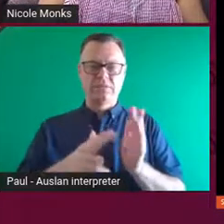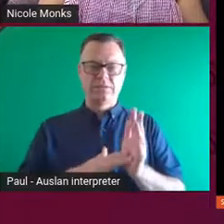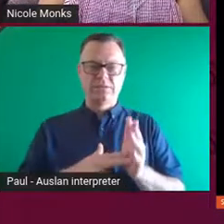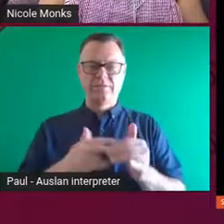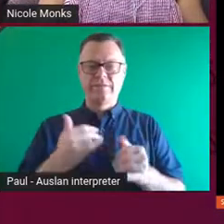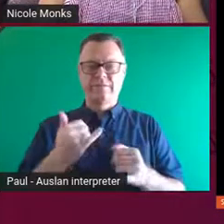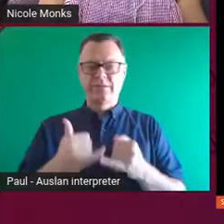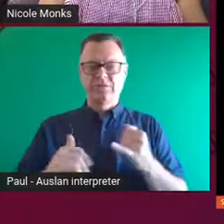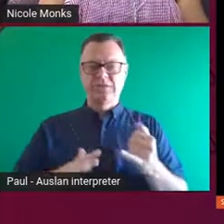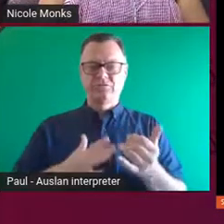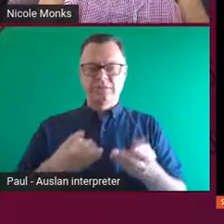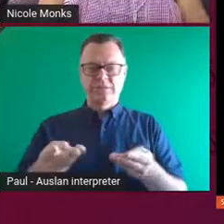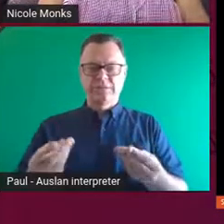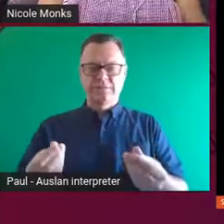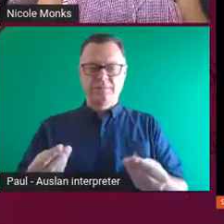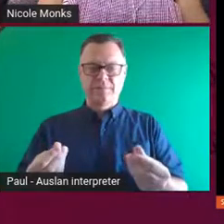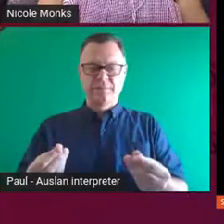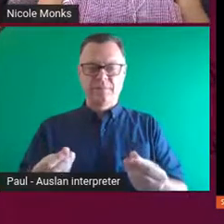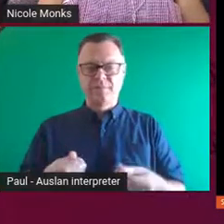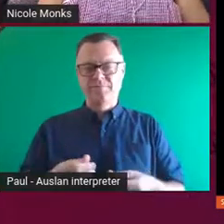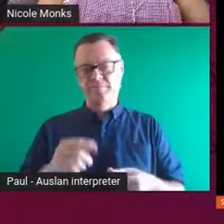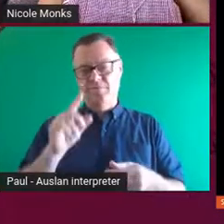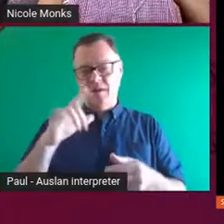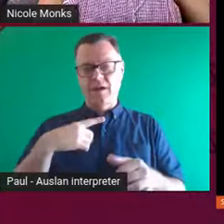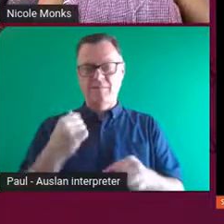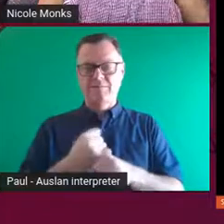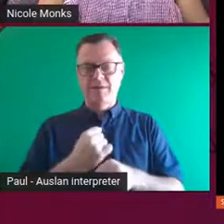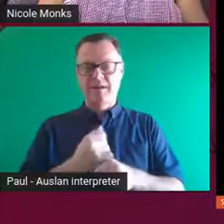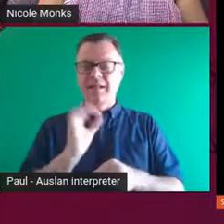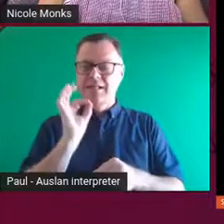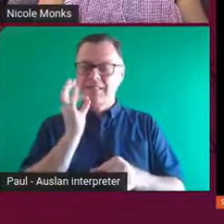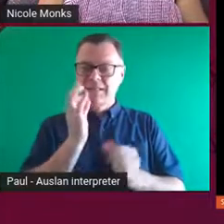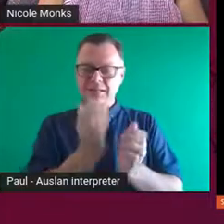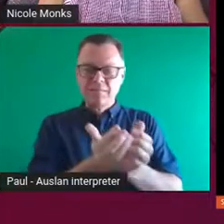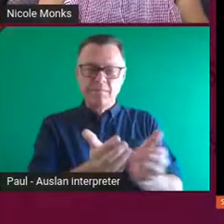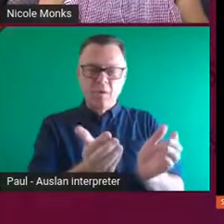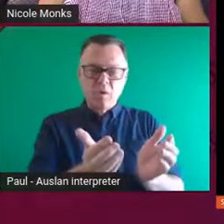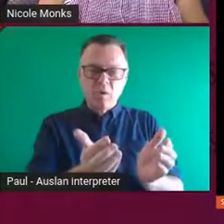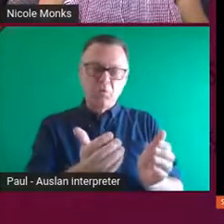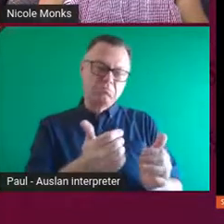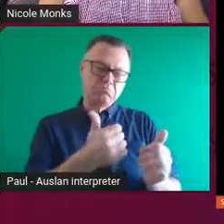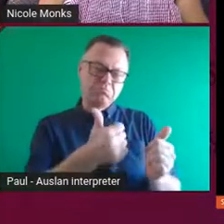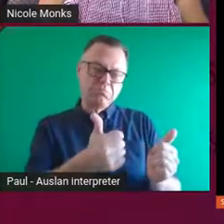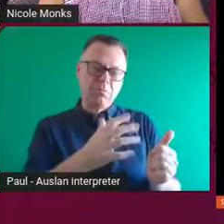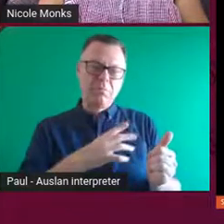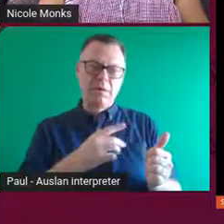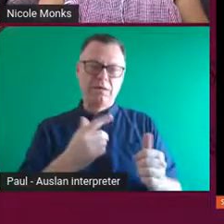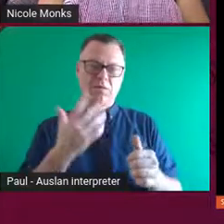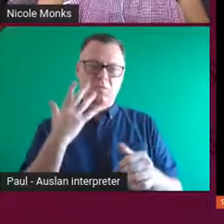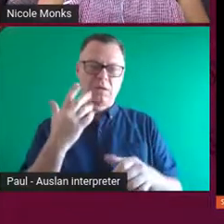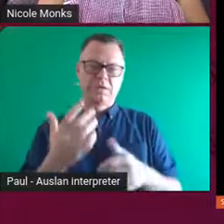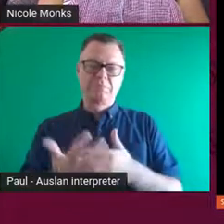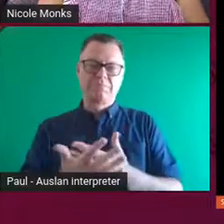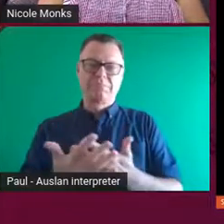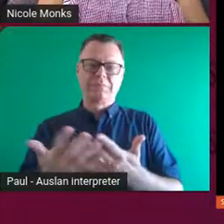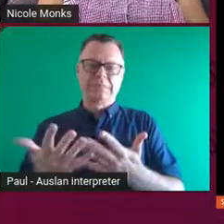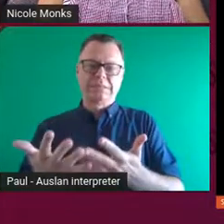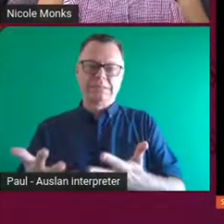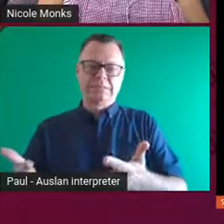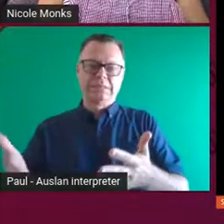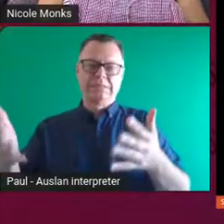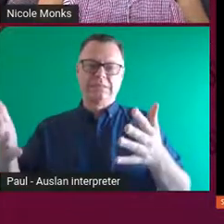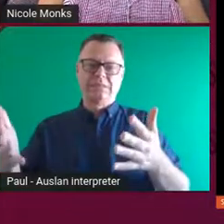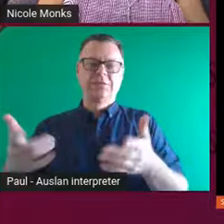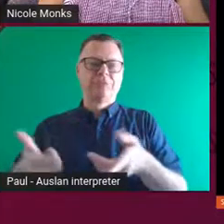material. So there's some little examples. The little ones seemed to work fine. It was really getting it at that